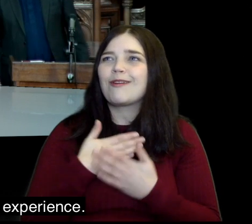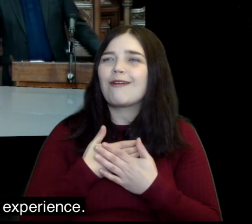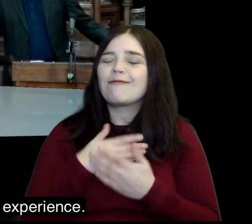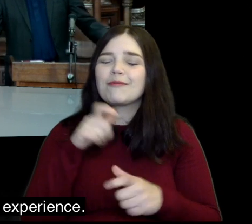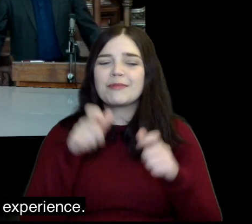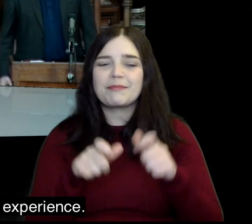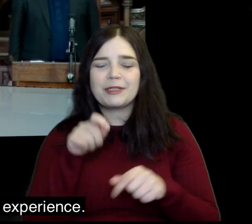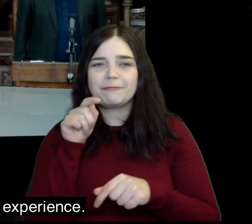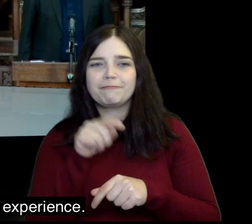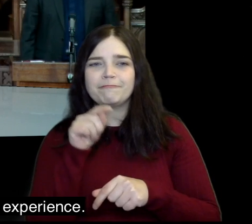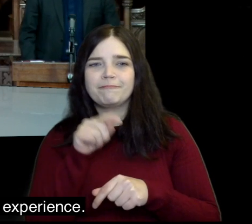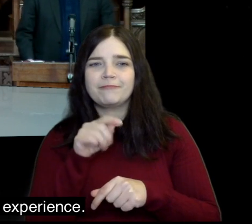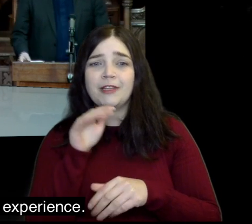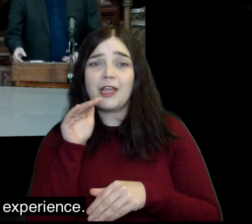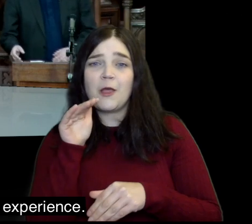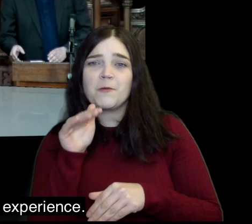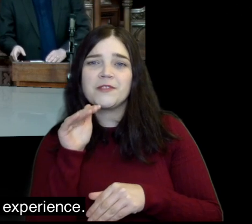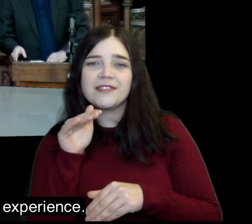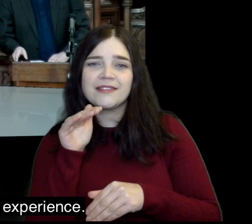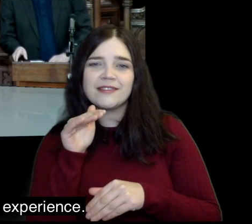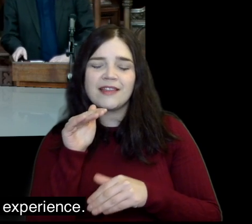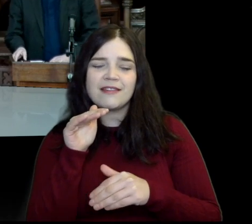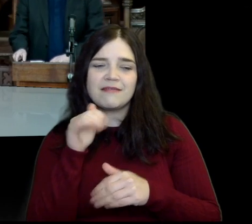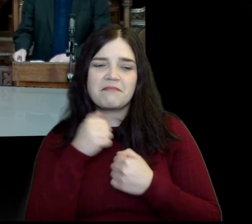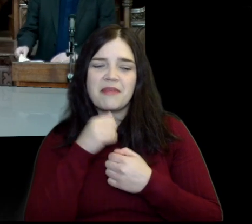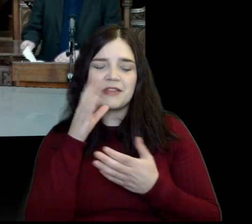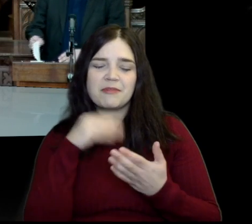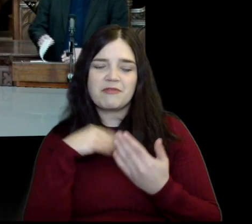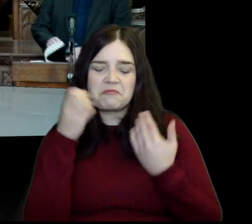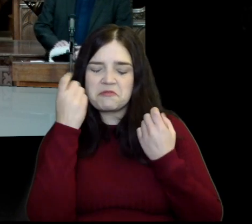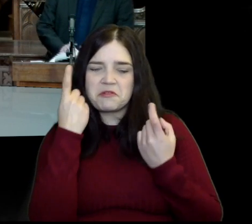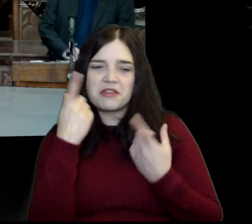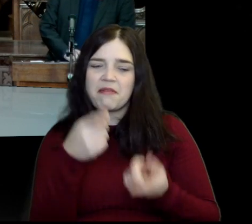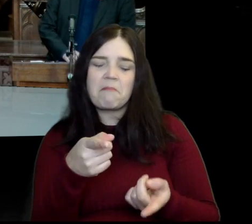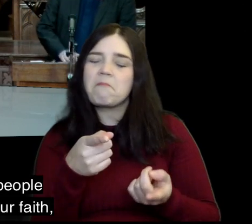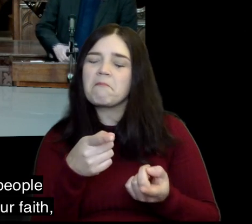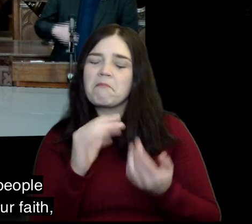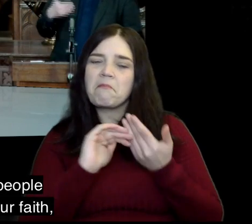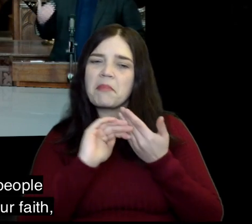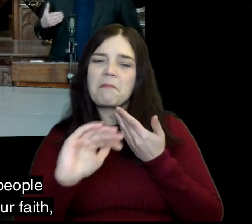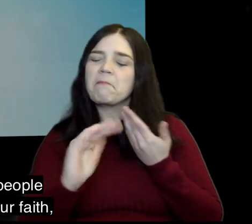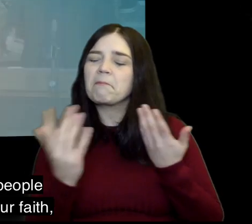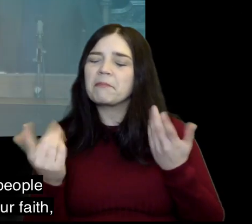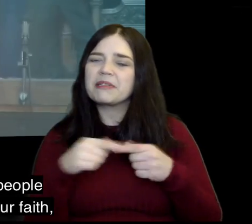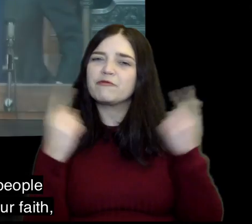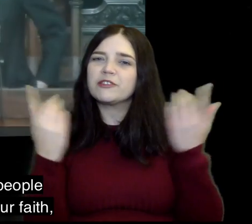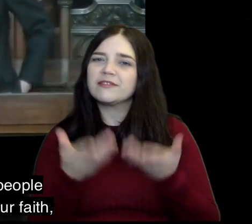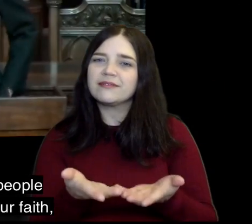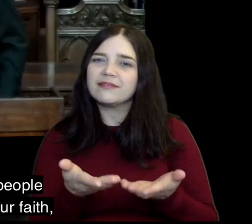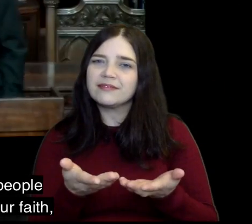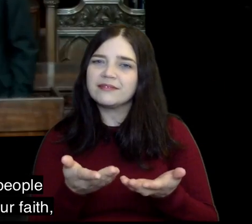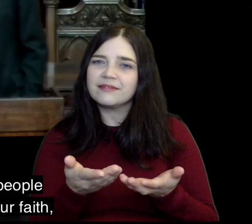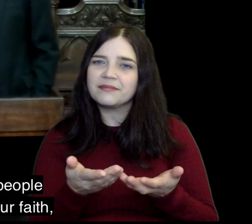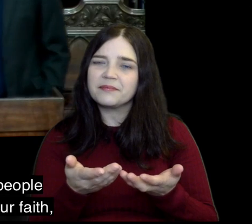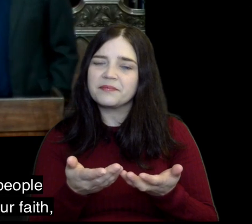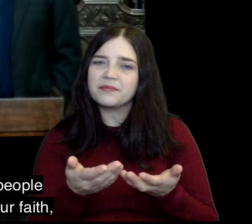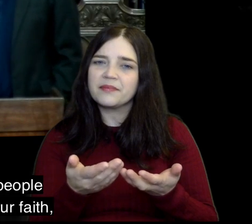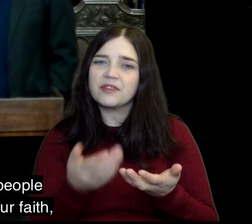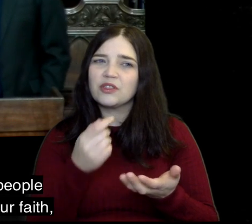Jesus here is speaking of God's heart for people that are outside of our experience